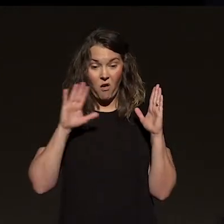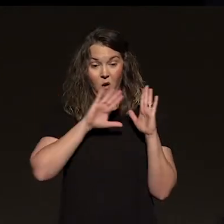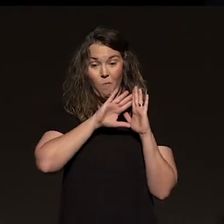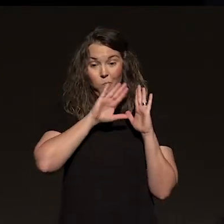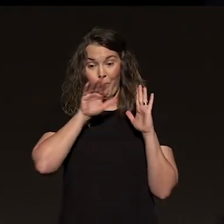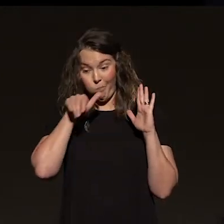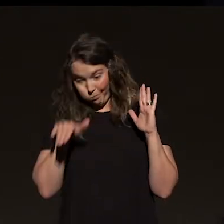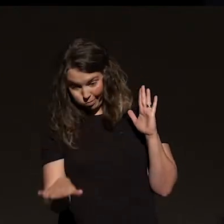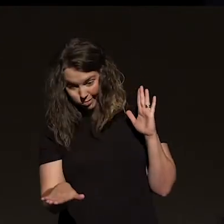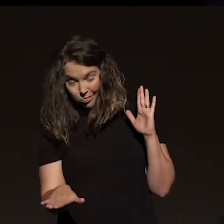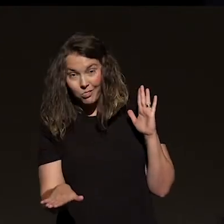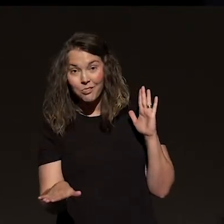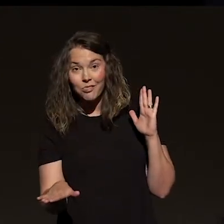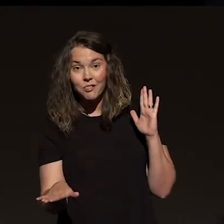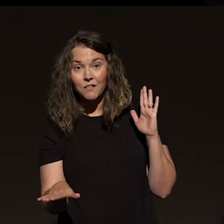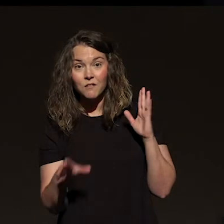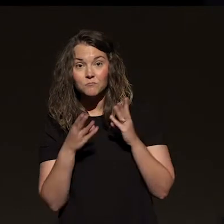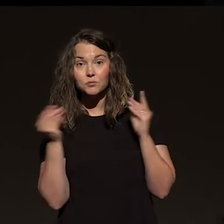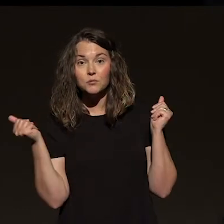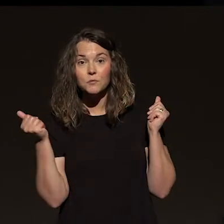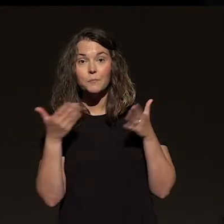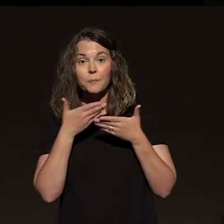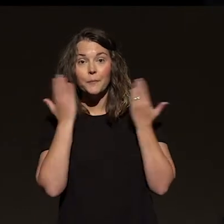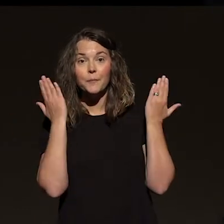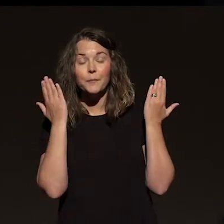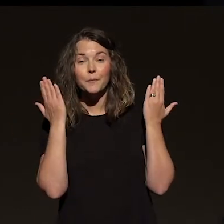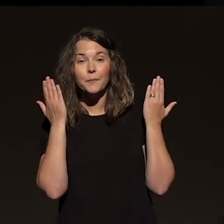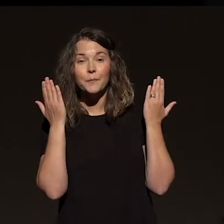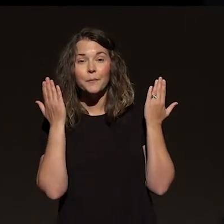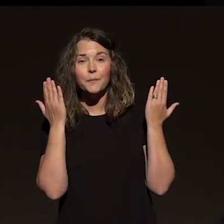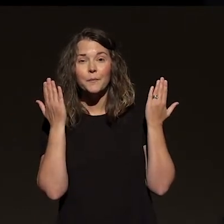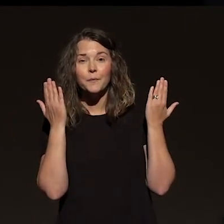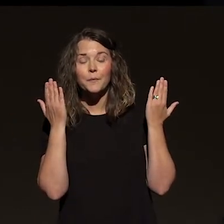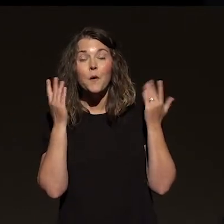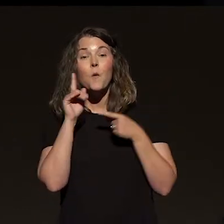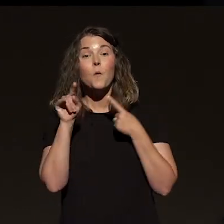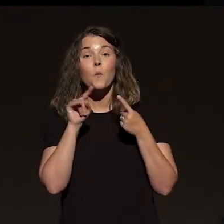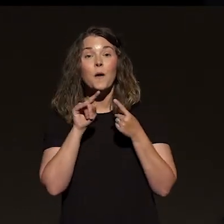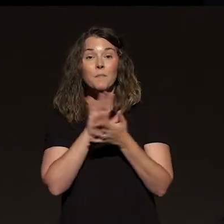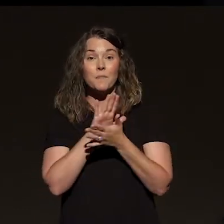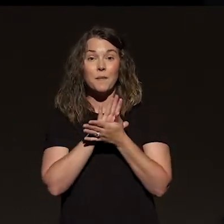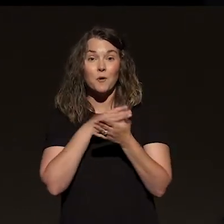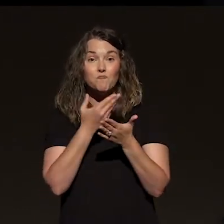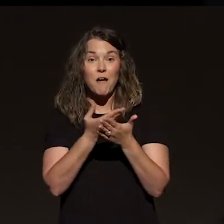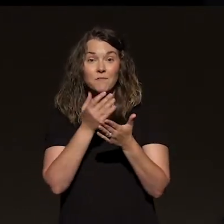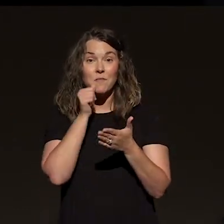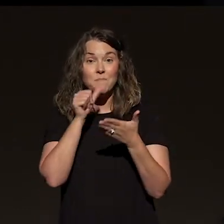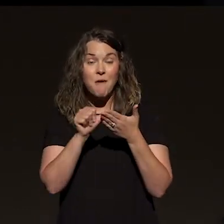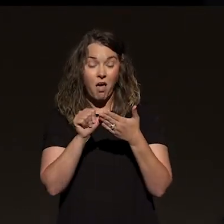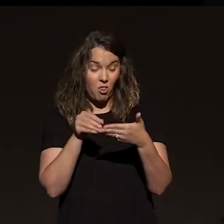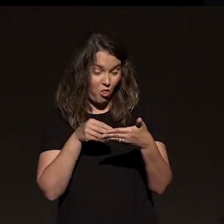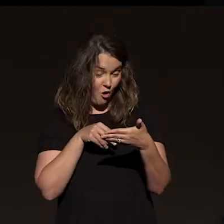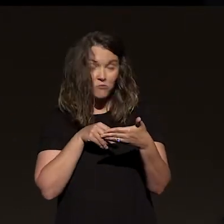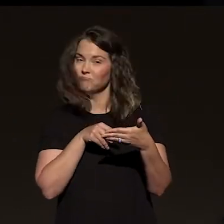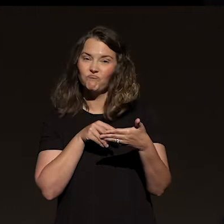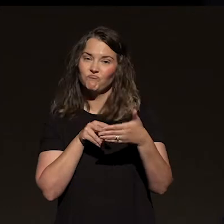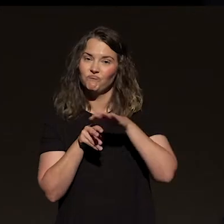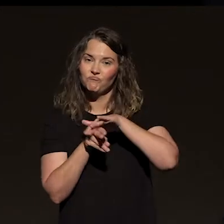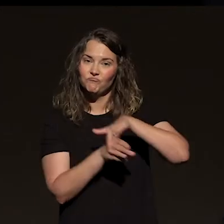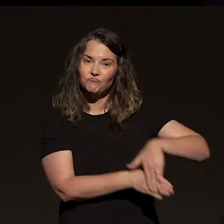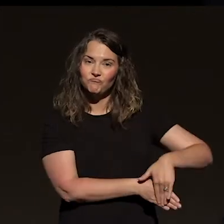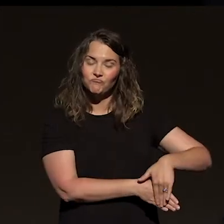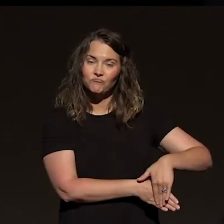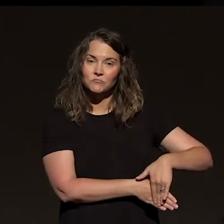your statement comes in for the first quarter, don't even look. Just file it away. It's gone. You know what else is a bad foundation?